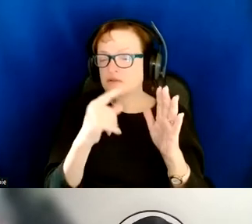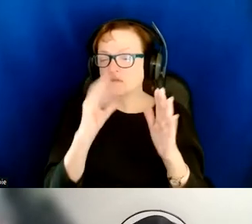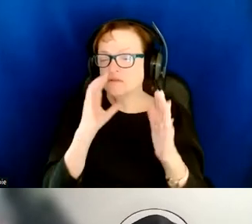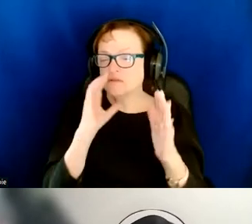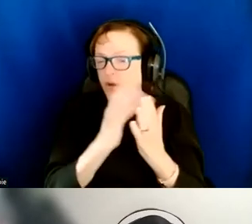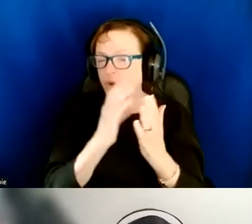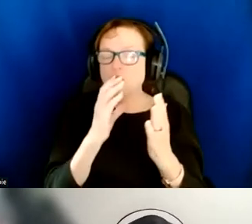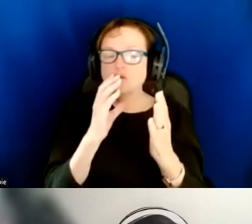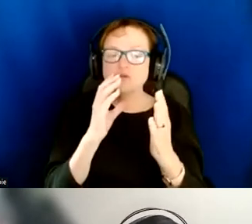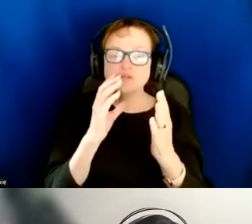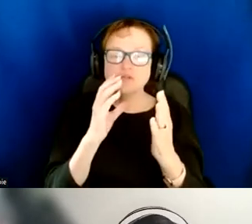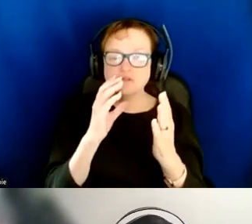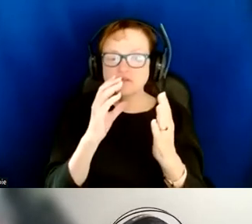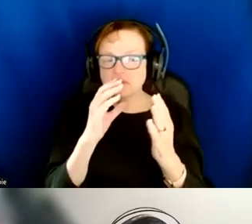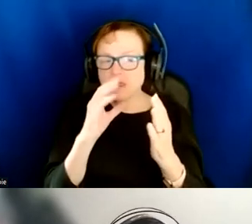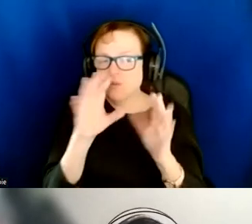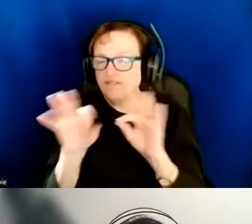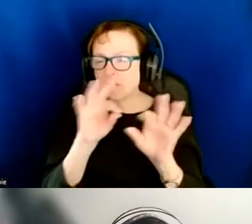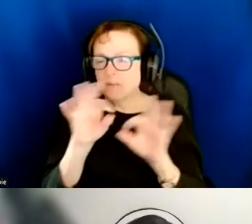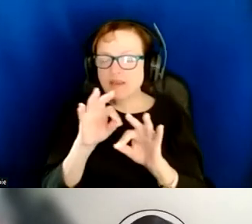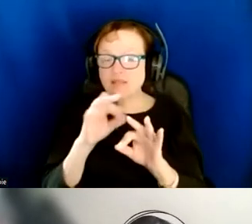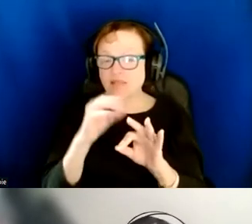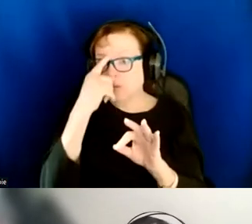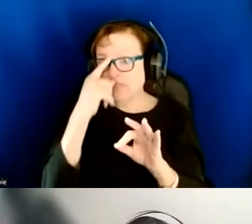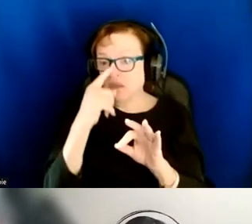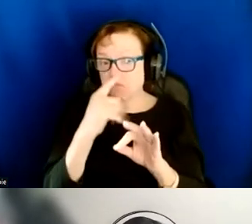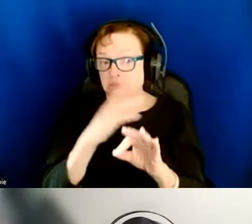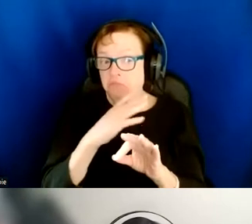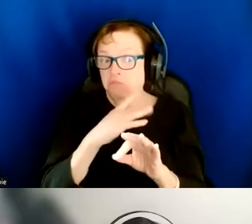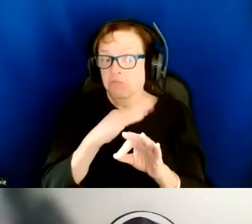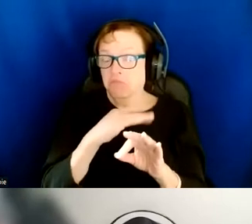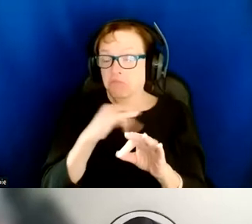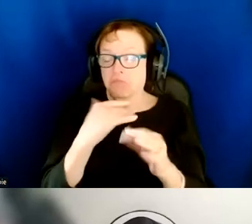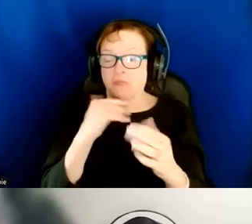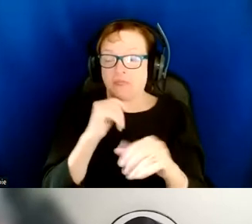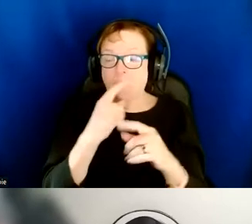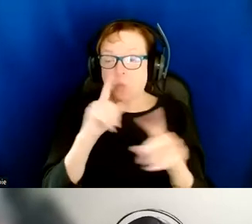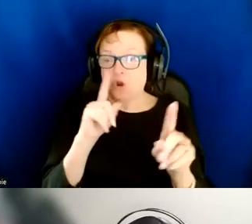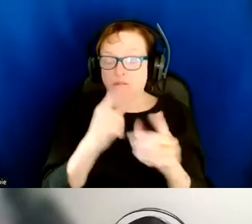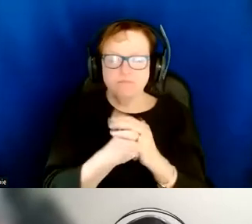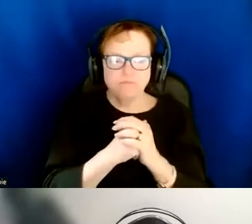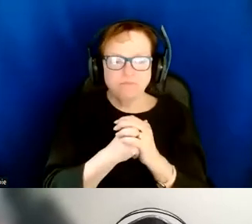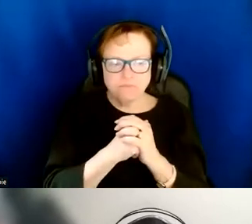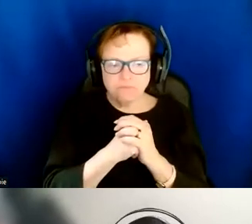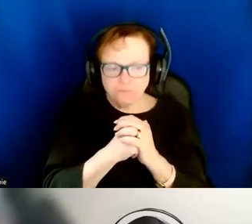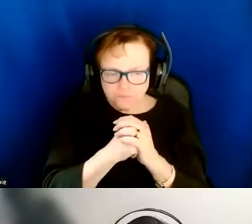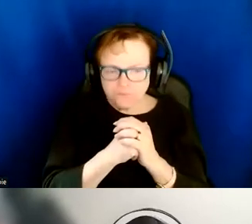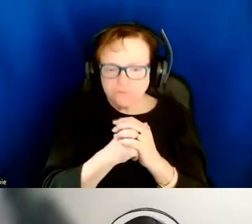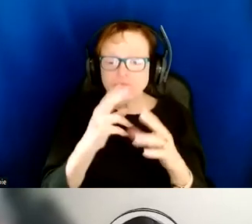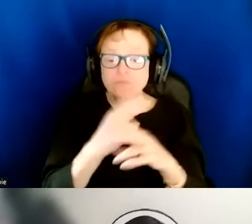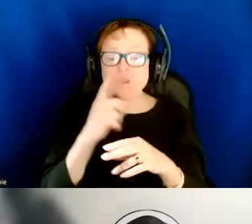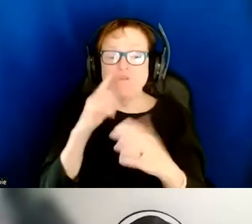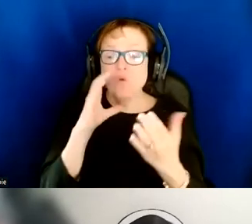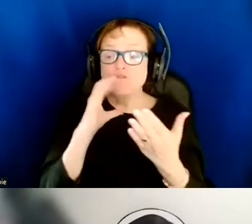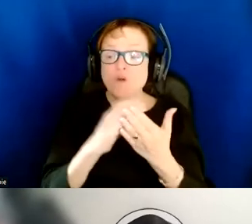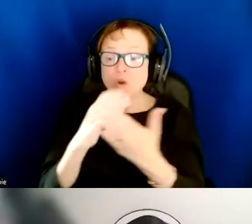and graphics that we've picked out that we think work particularly well um so to use image on photos uh what you would